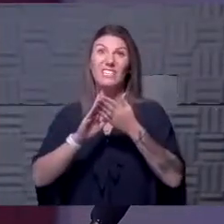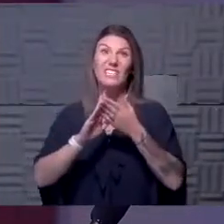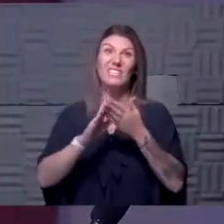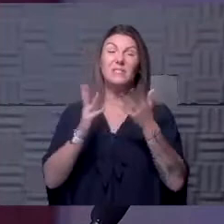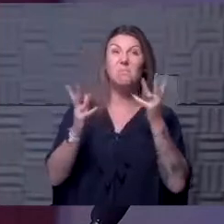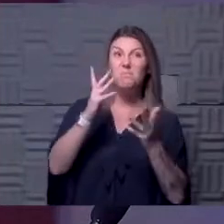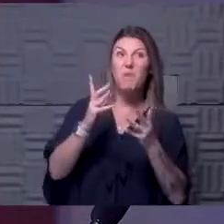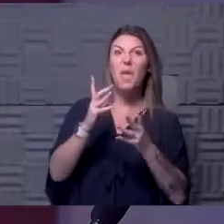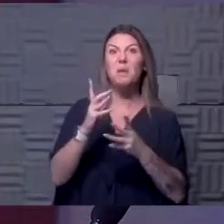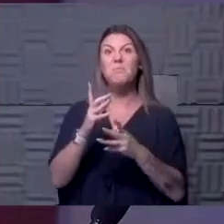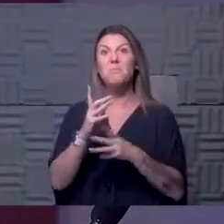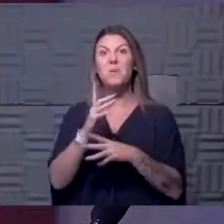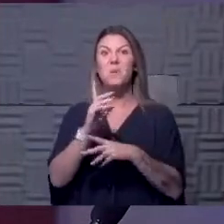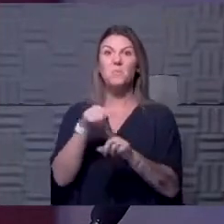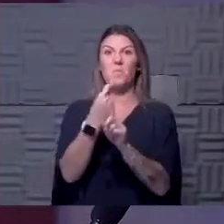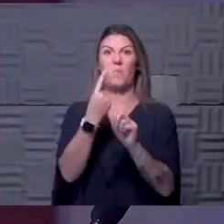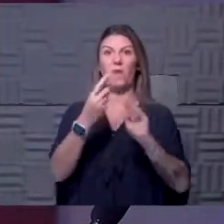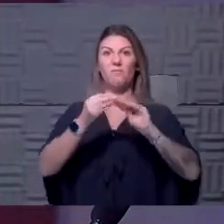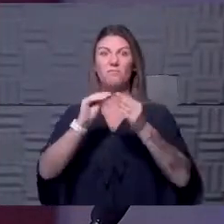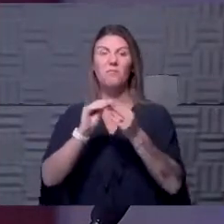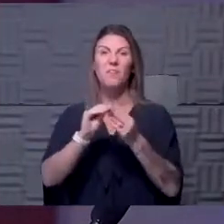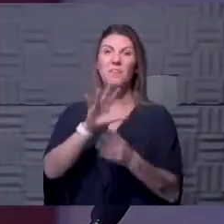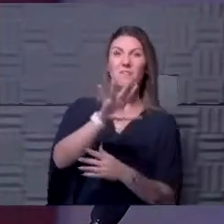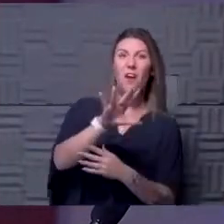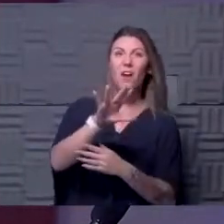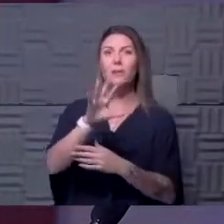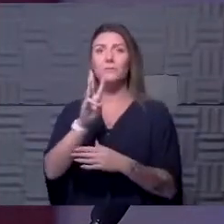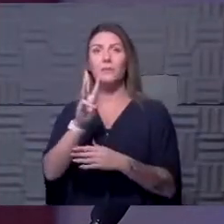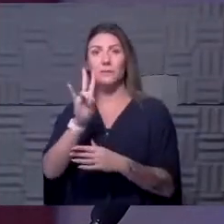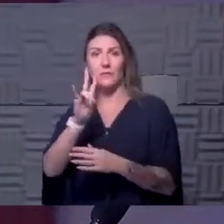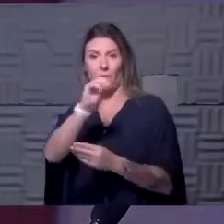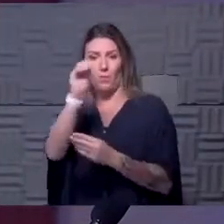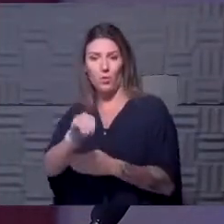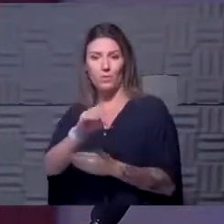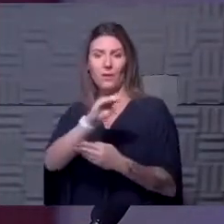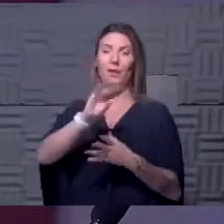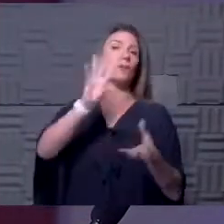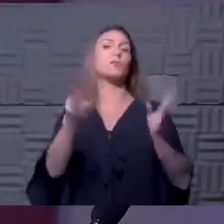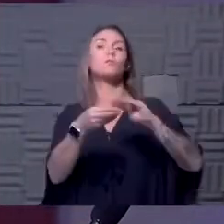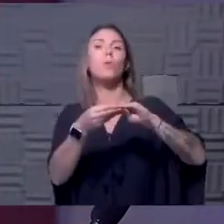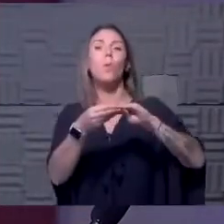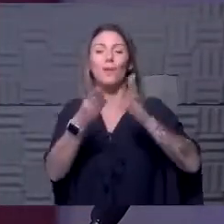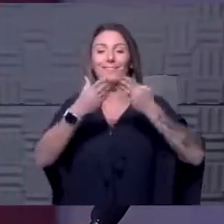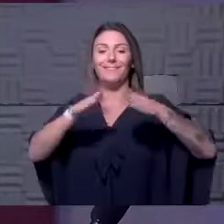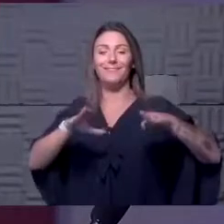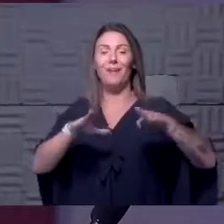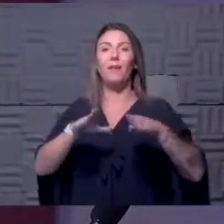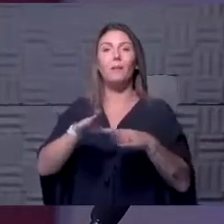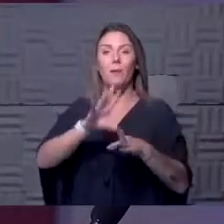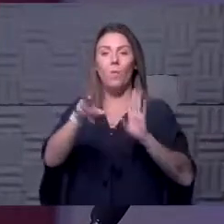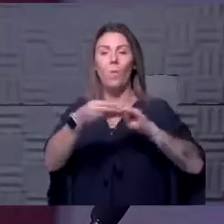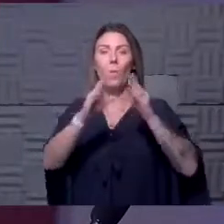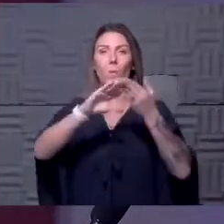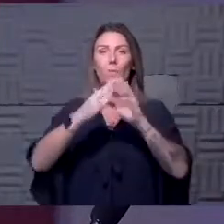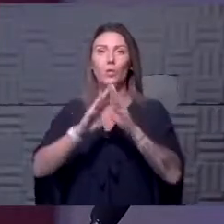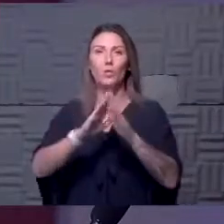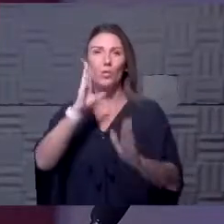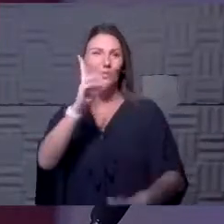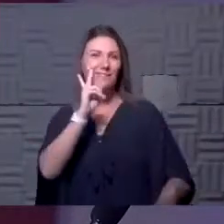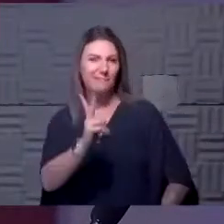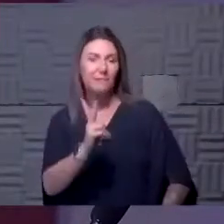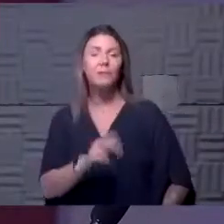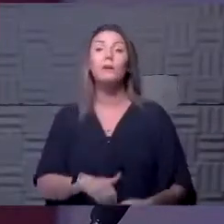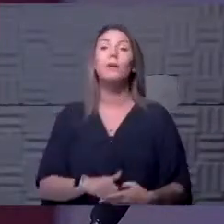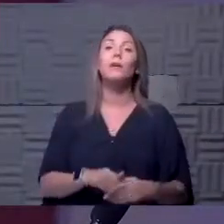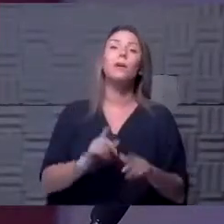digit percentages, five, six, seven percent. And if you look at the total positive tests divided by the total community, you would see that. But on